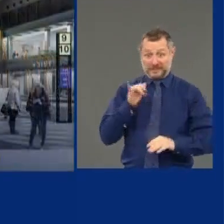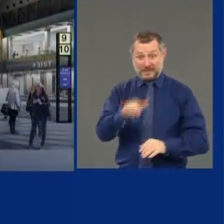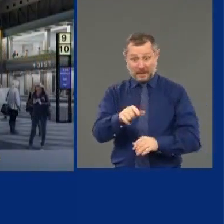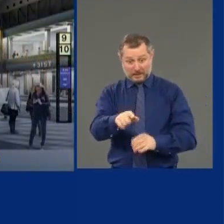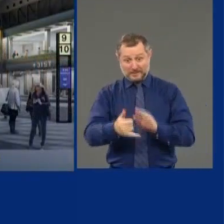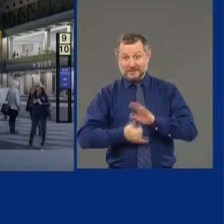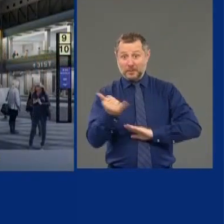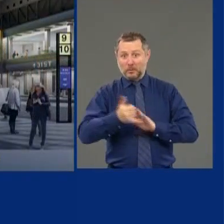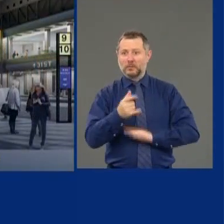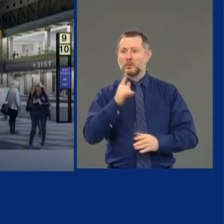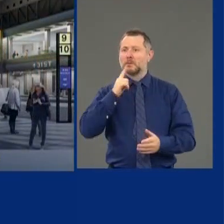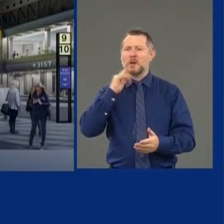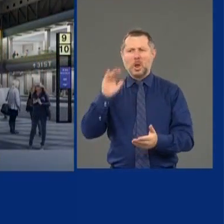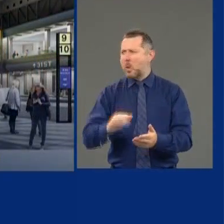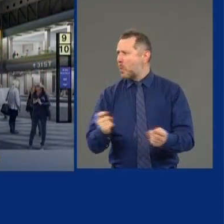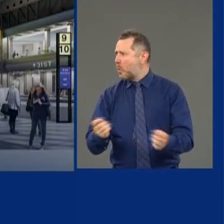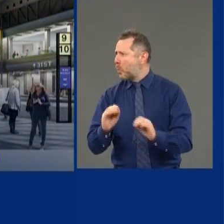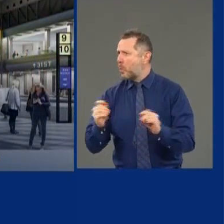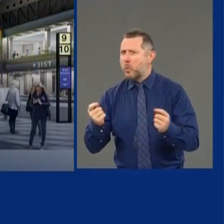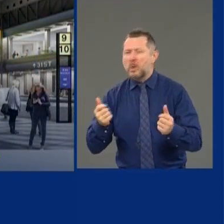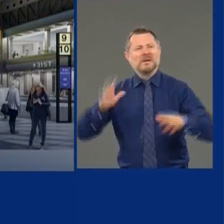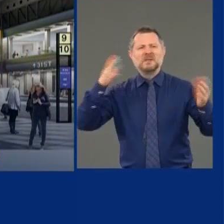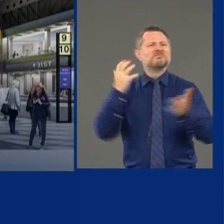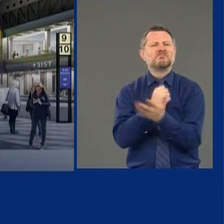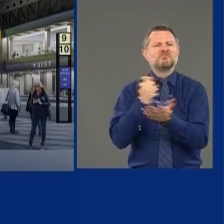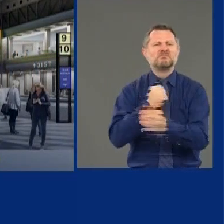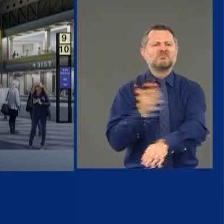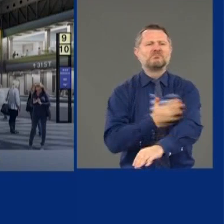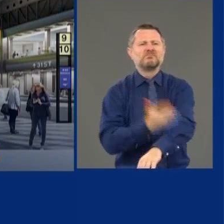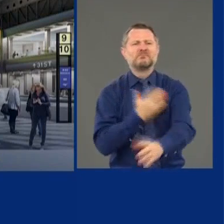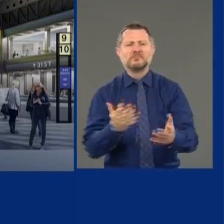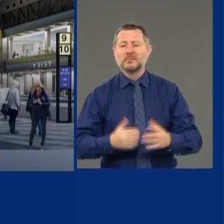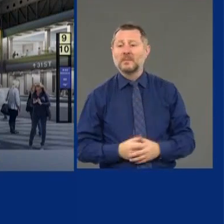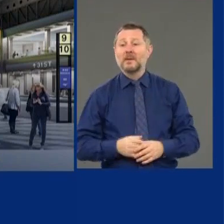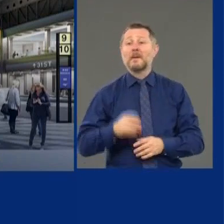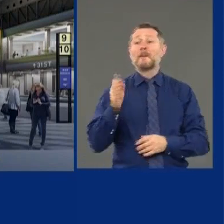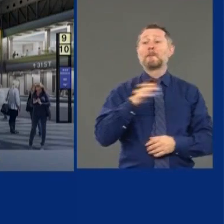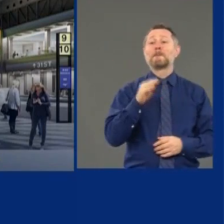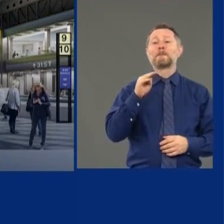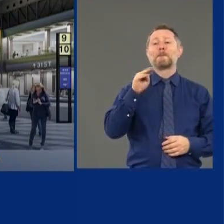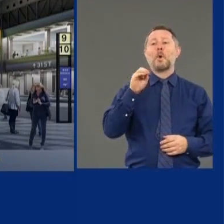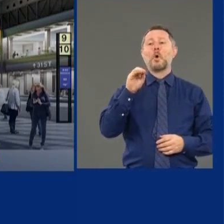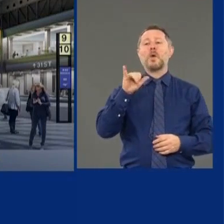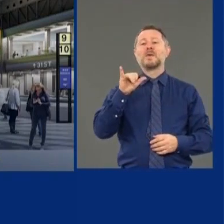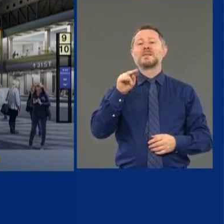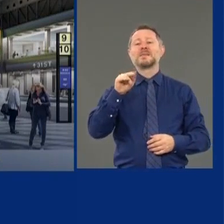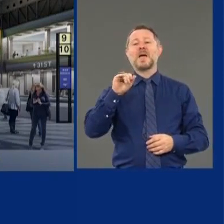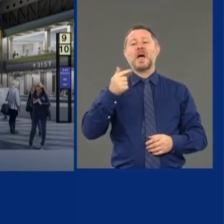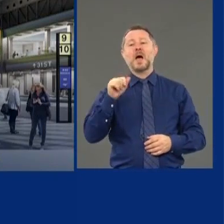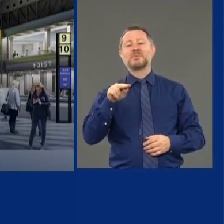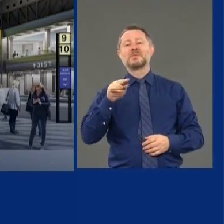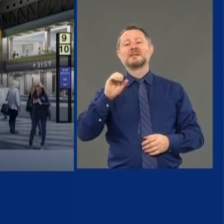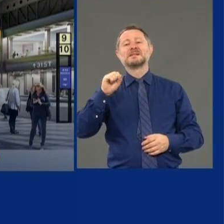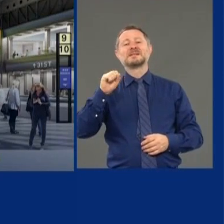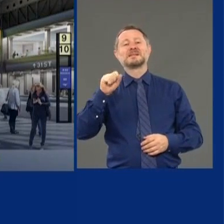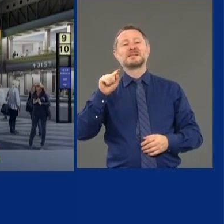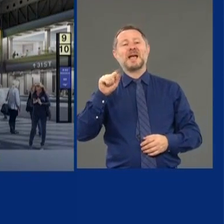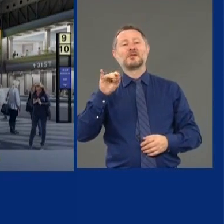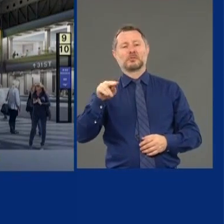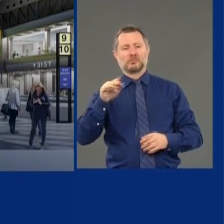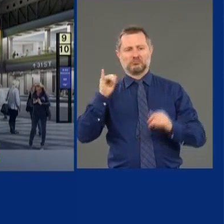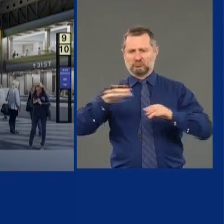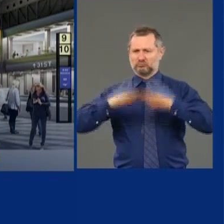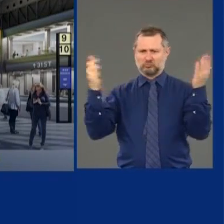capitalize on the moment. Let's get that Moynihan station open. We lost a few months because of the